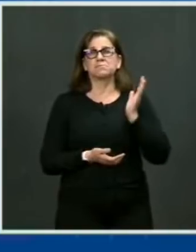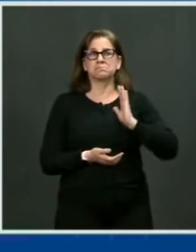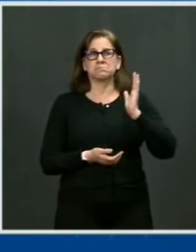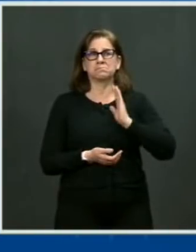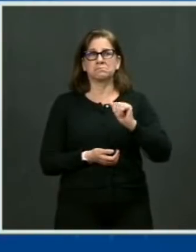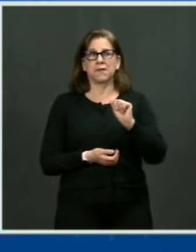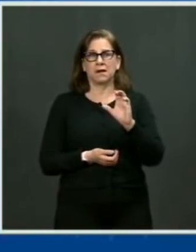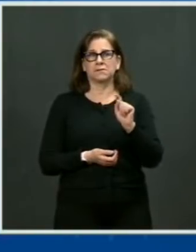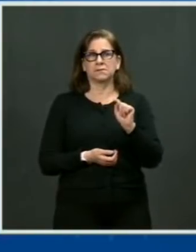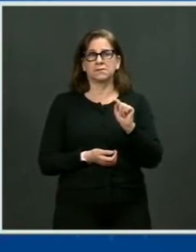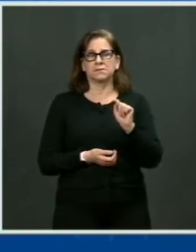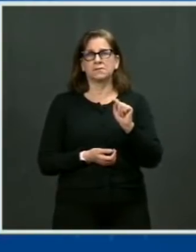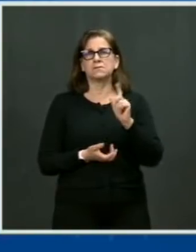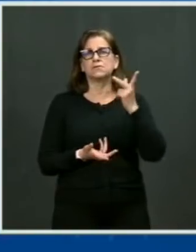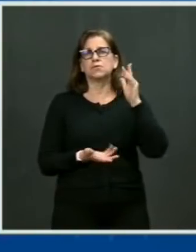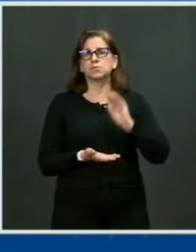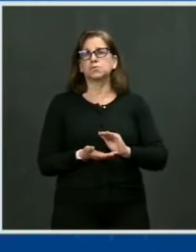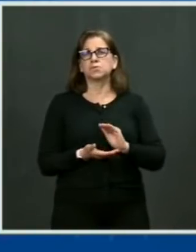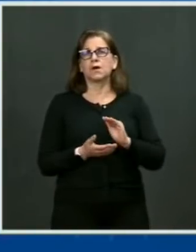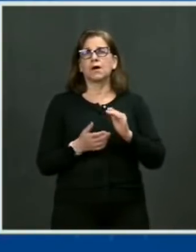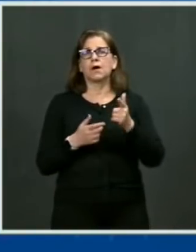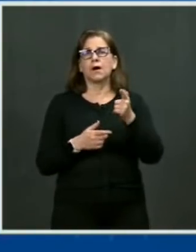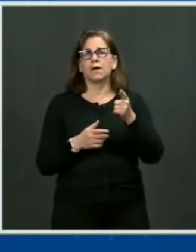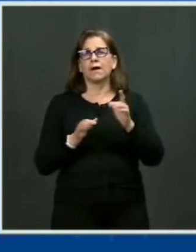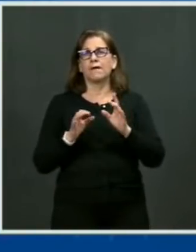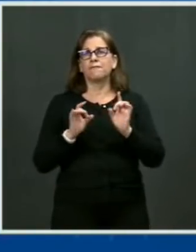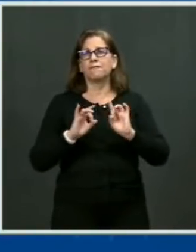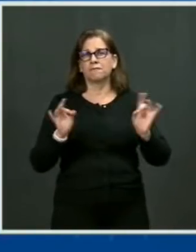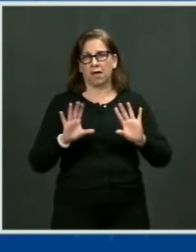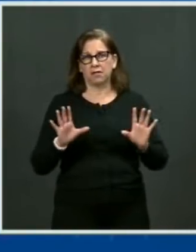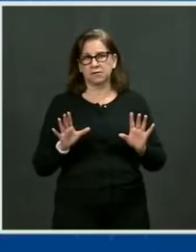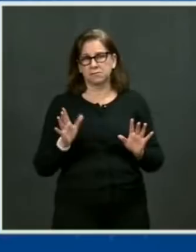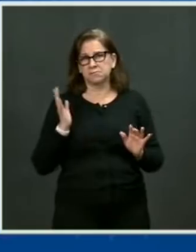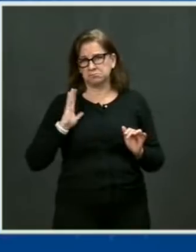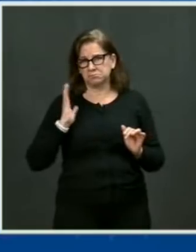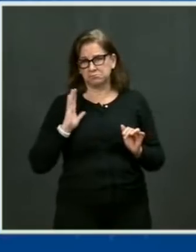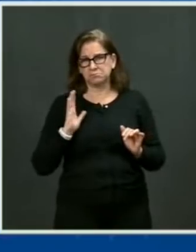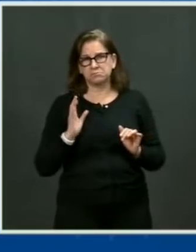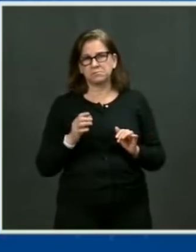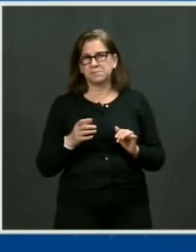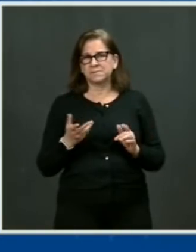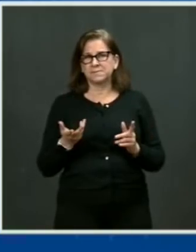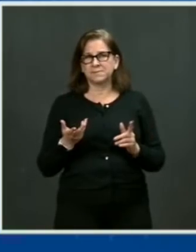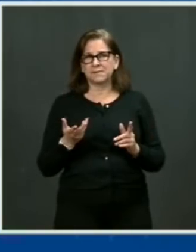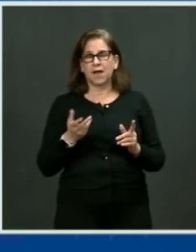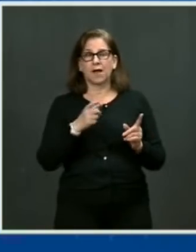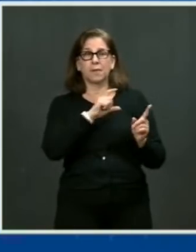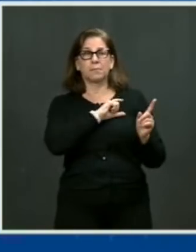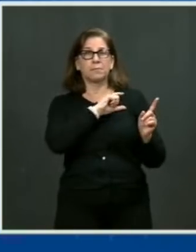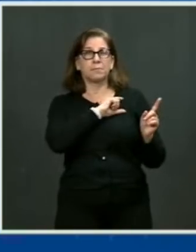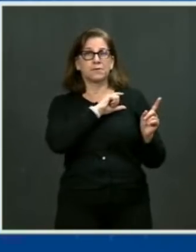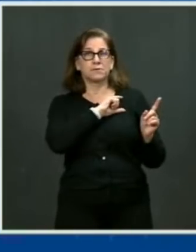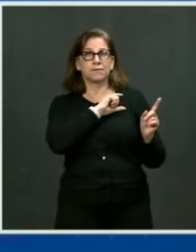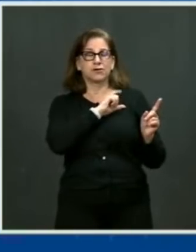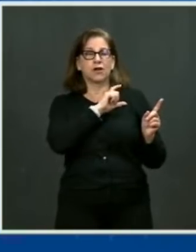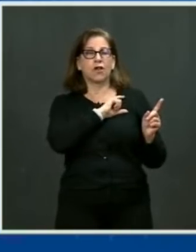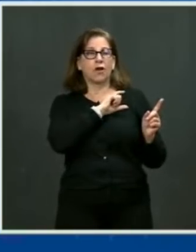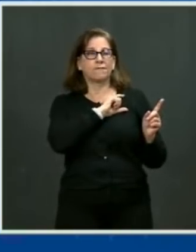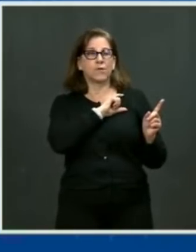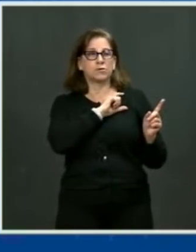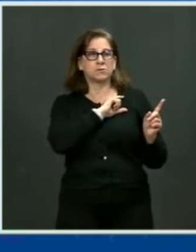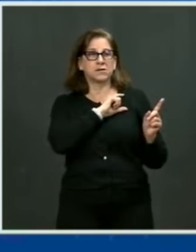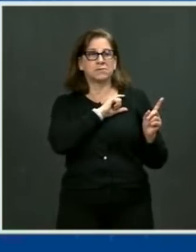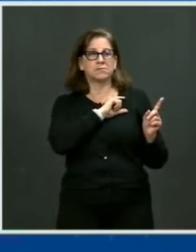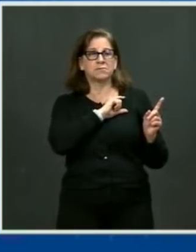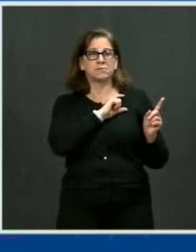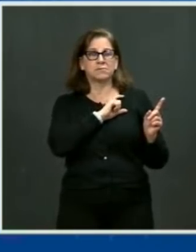Even law enforcement officials have told me and told other champions of this legislation, they sometimes